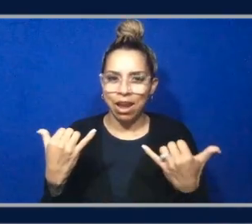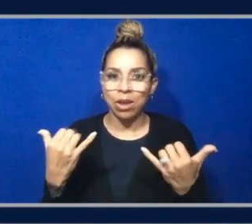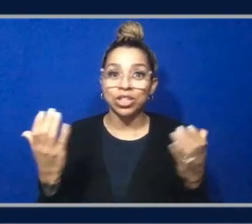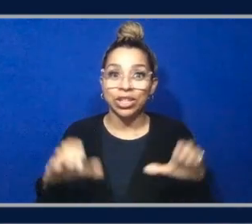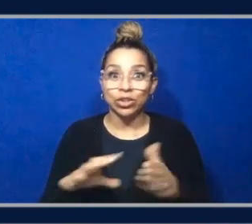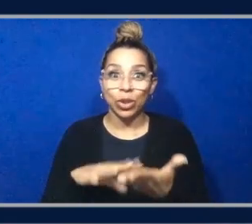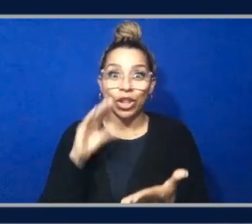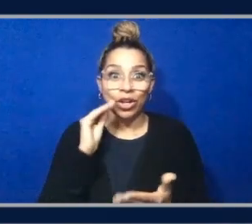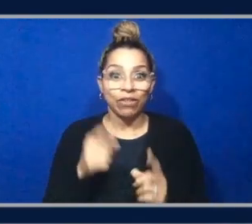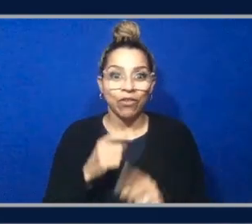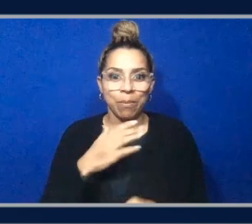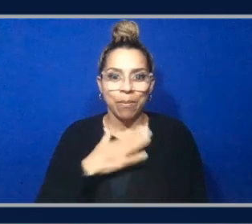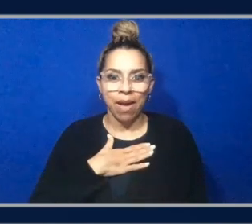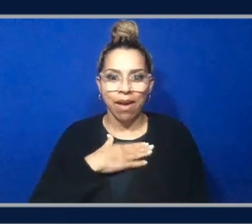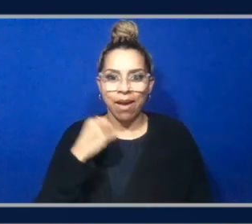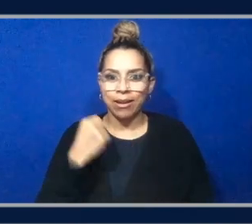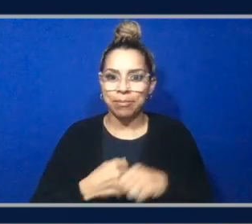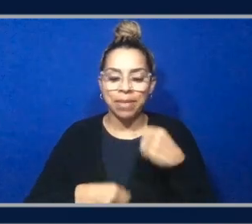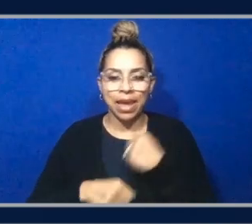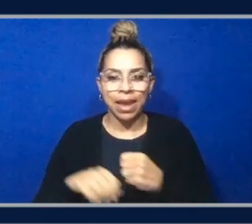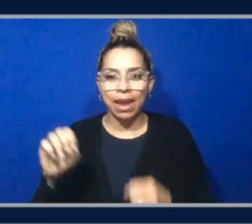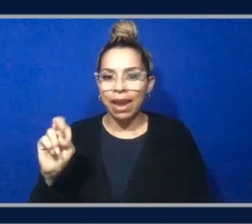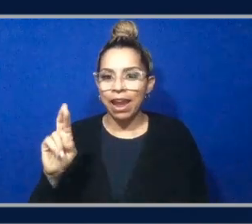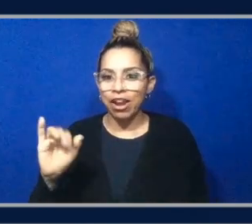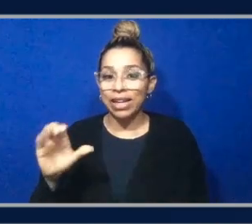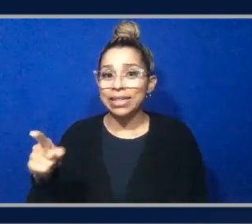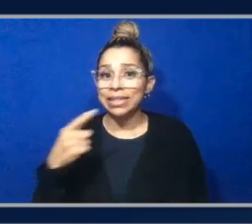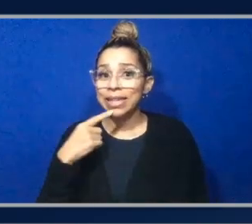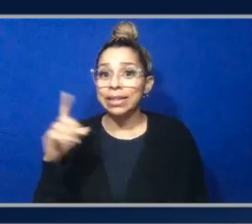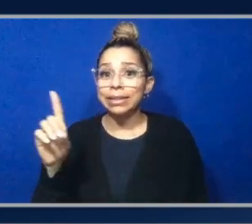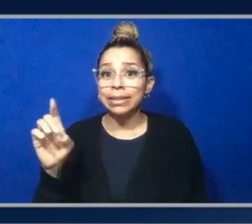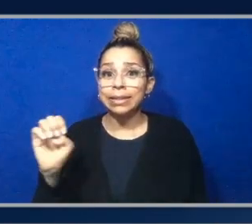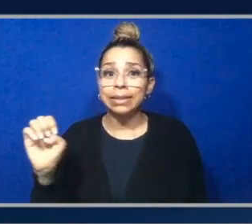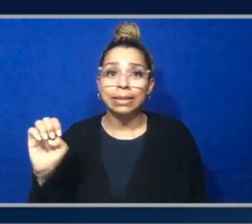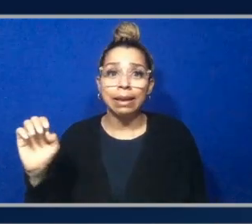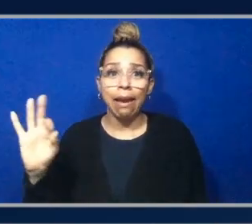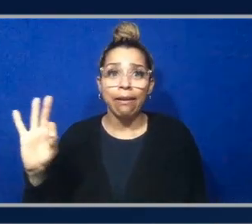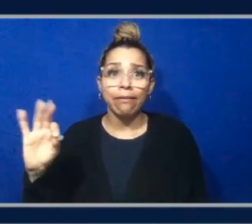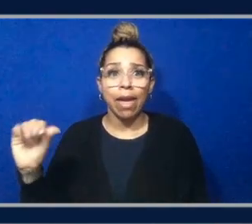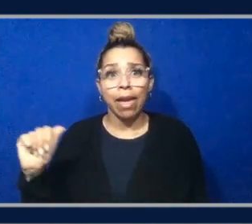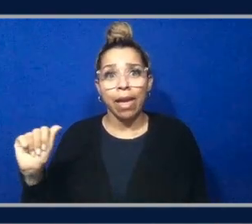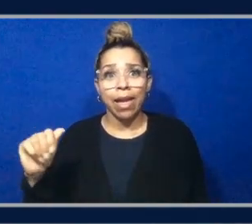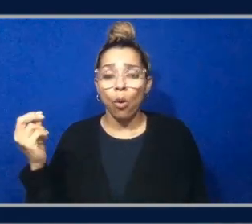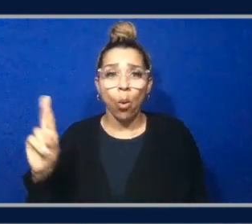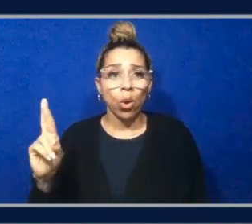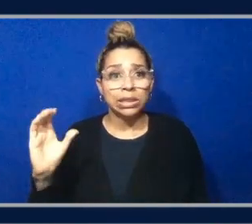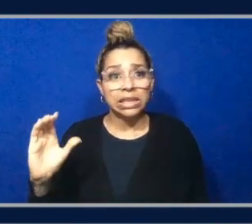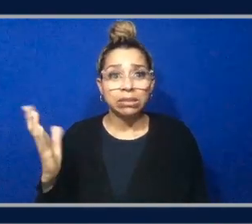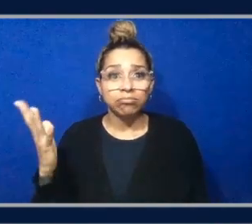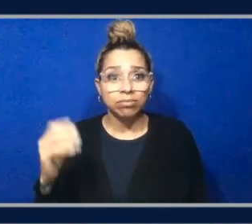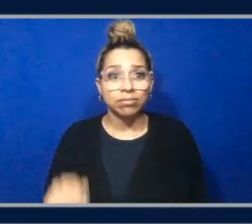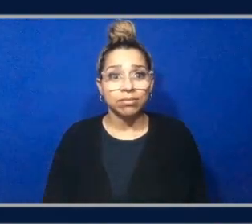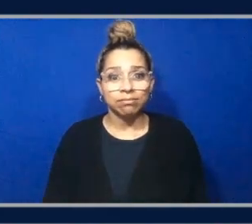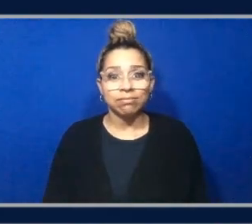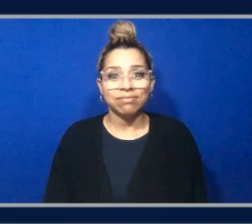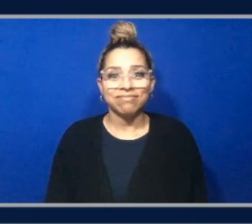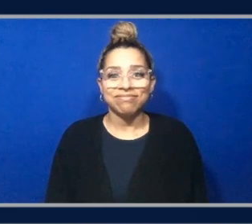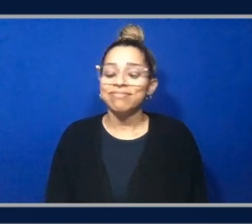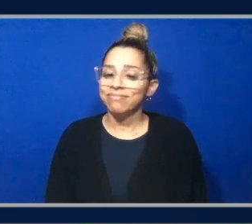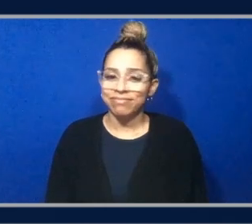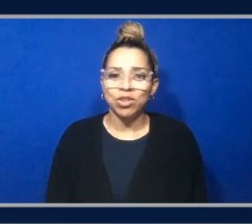because DJ, my man, Eric said D E F A or C. So, Hey, DJ, man, Eric, that's how you got it.